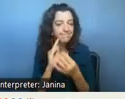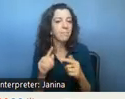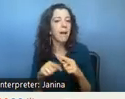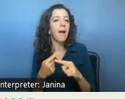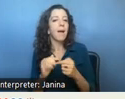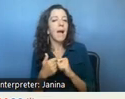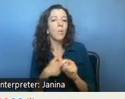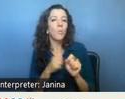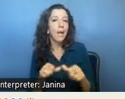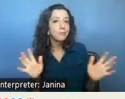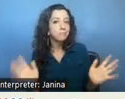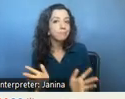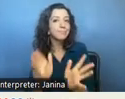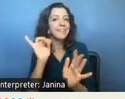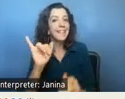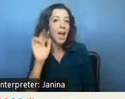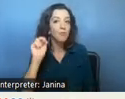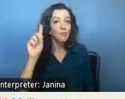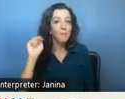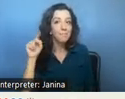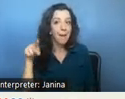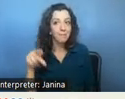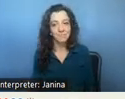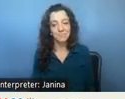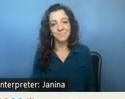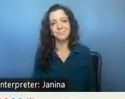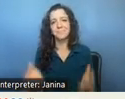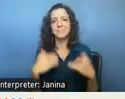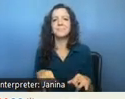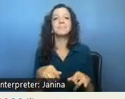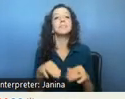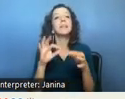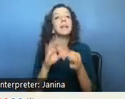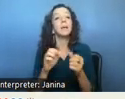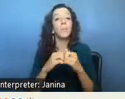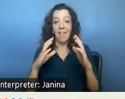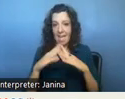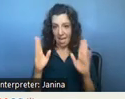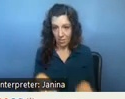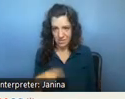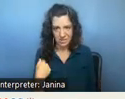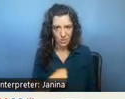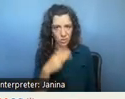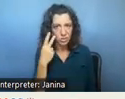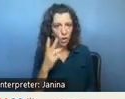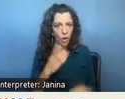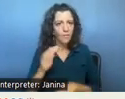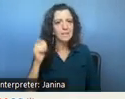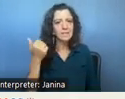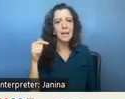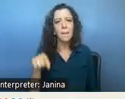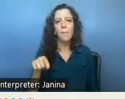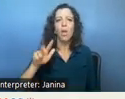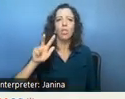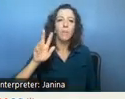process and then finally in the area of housing we saw over 10.3 billion dollars given towards